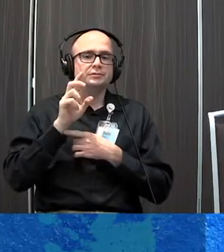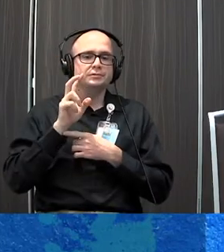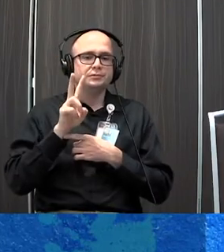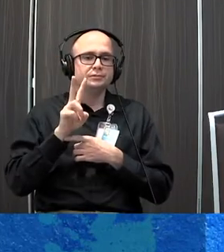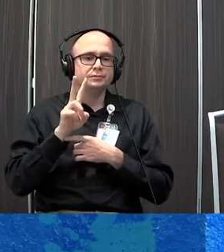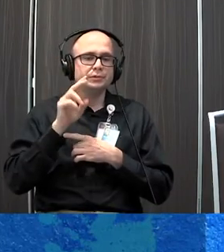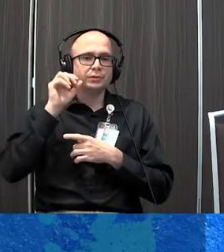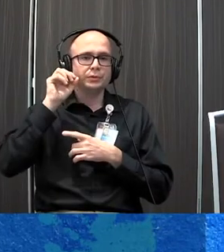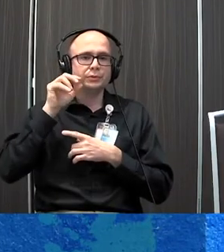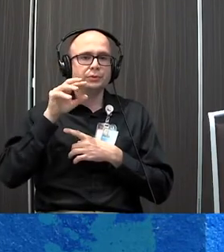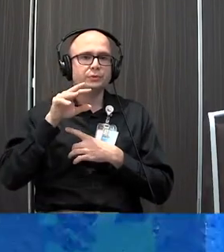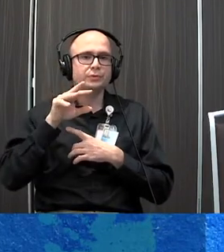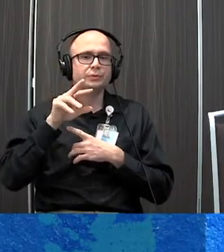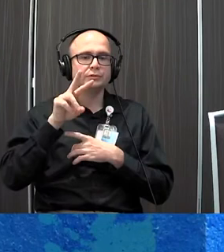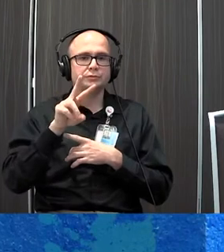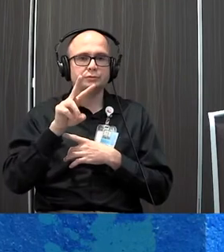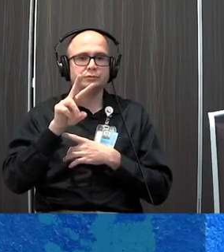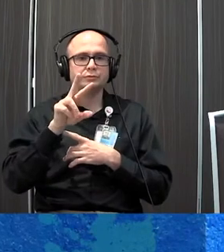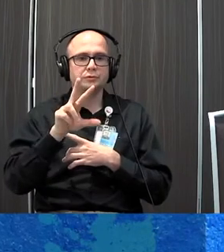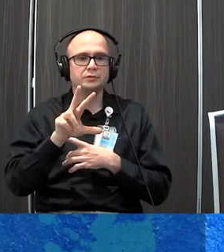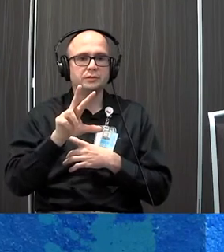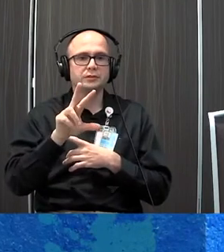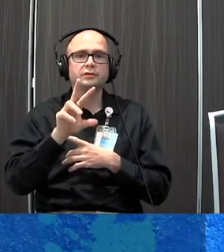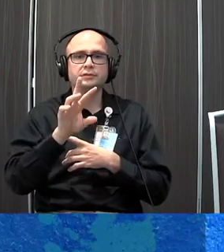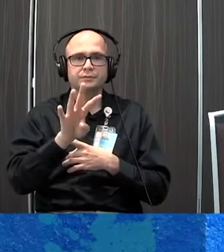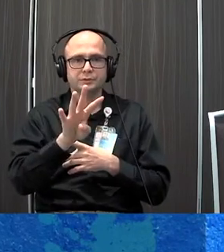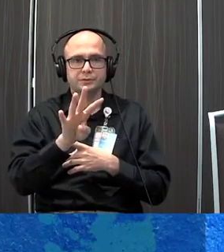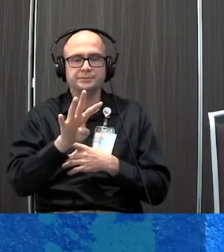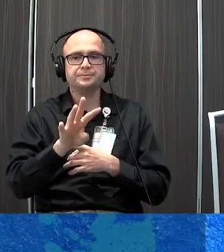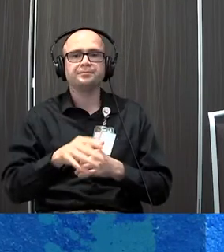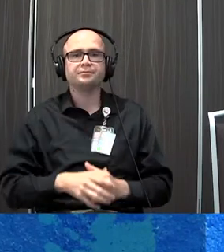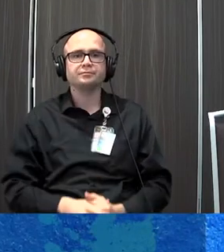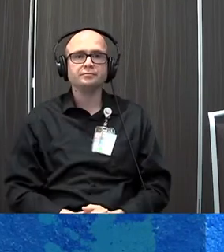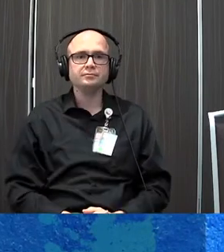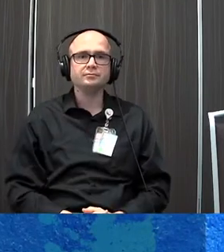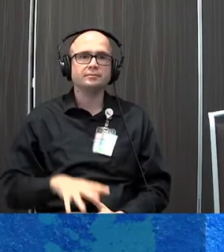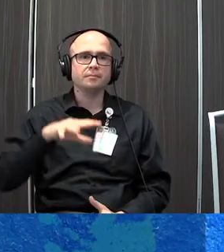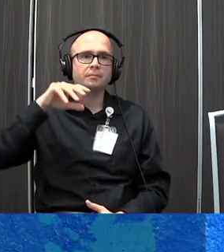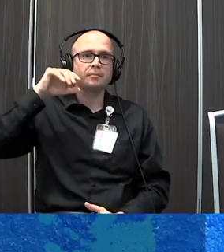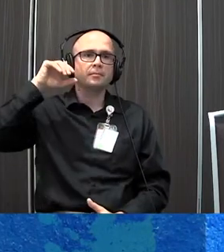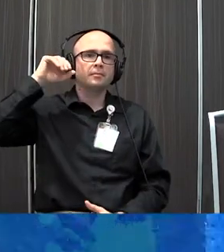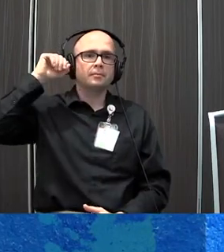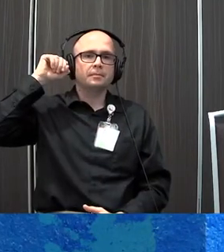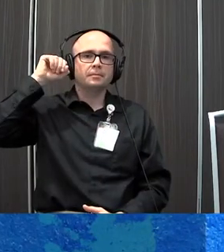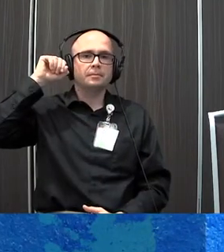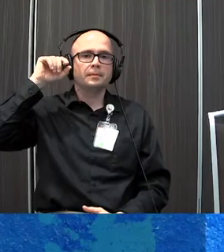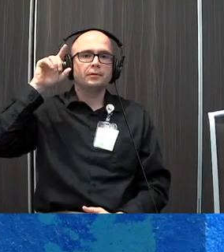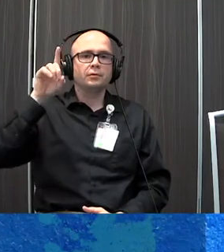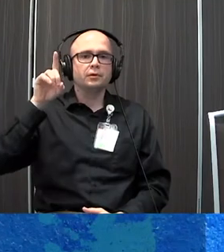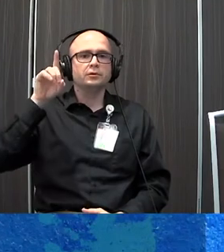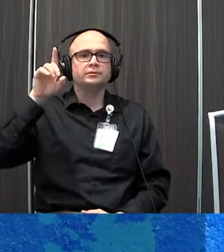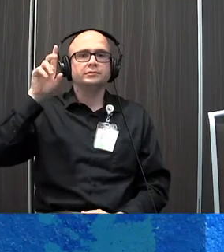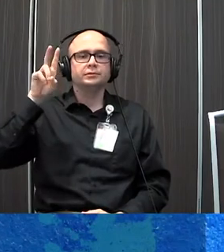exhale two, three, four. Inhale for two,